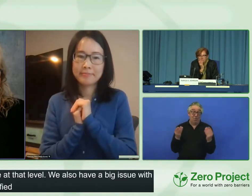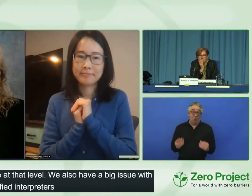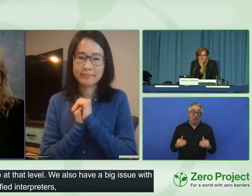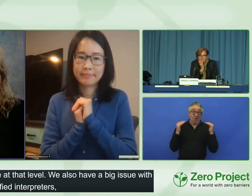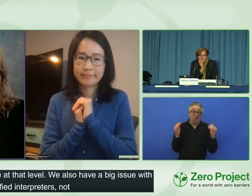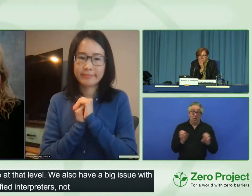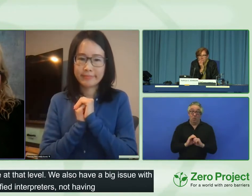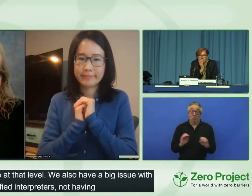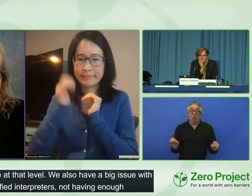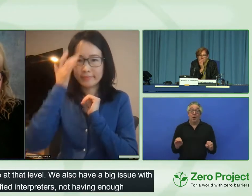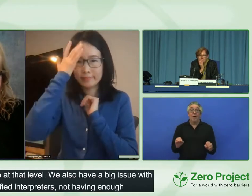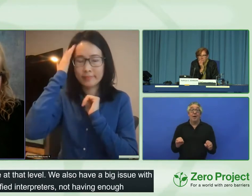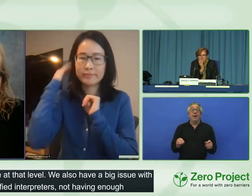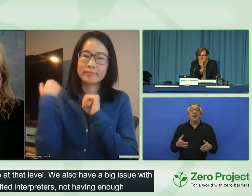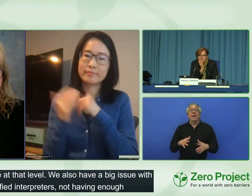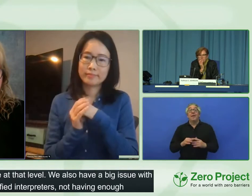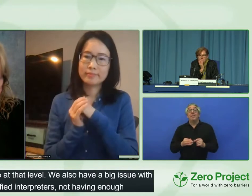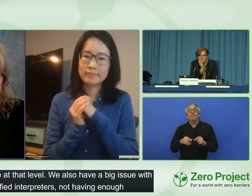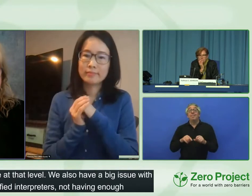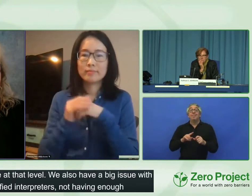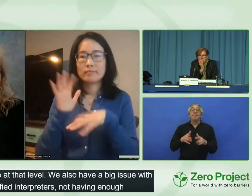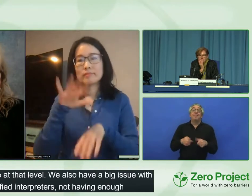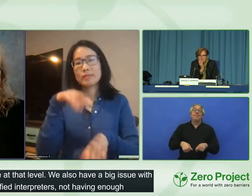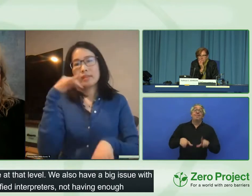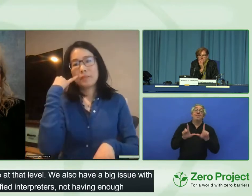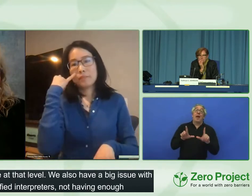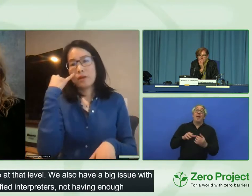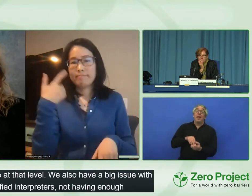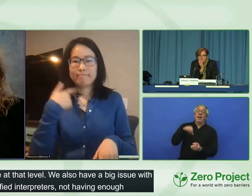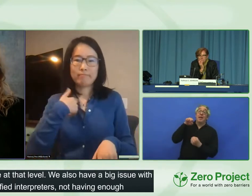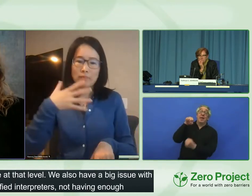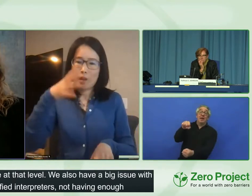or certification of interpreters.